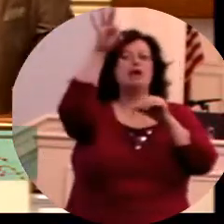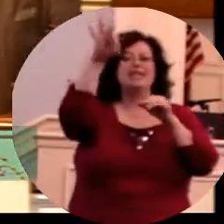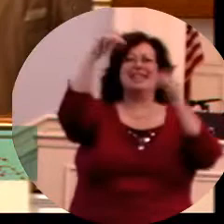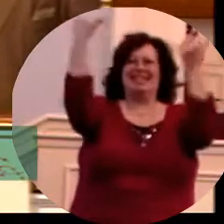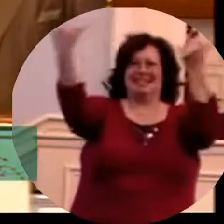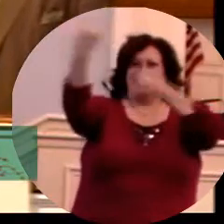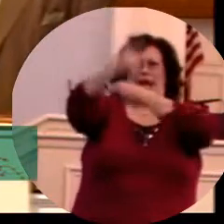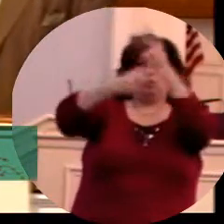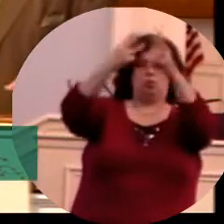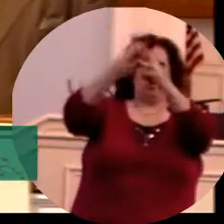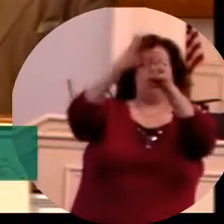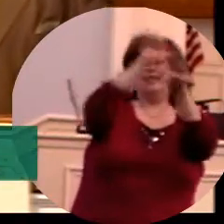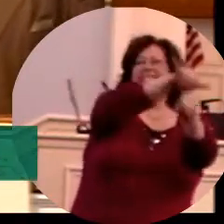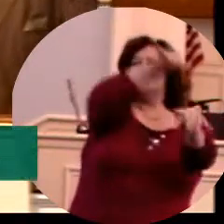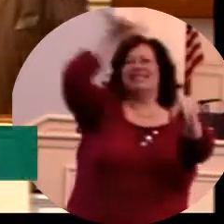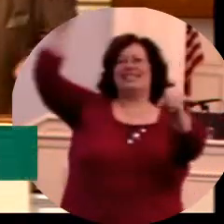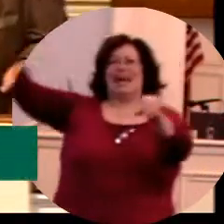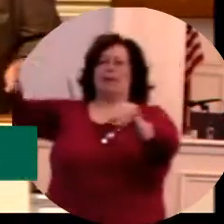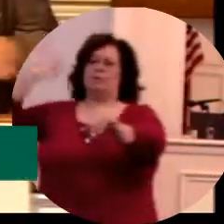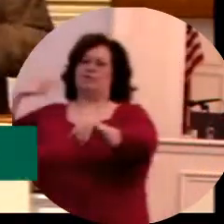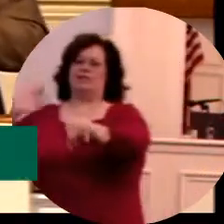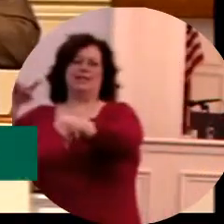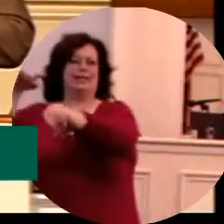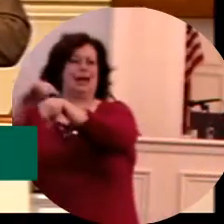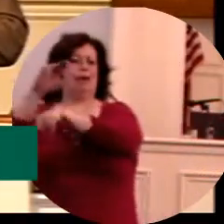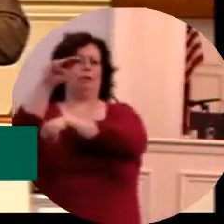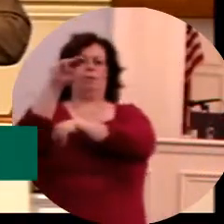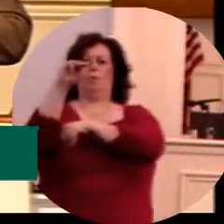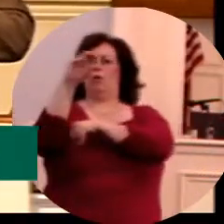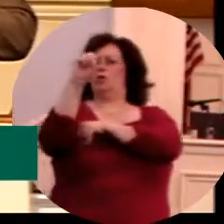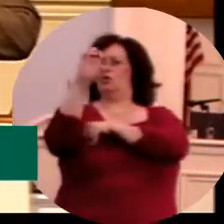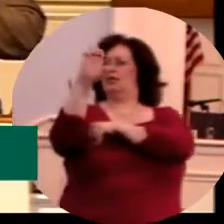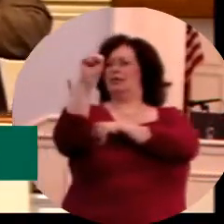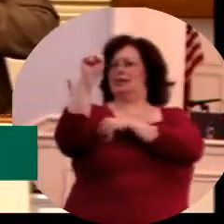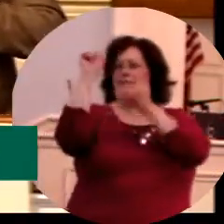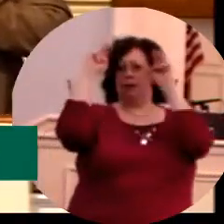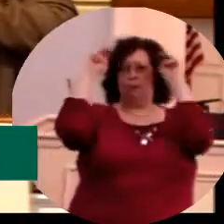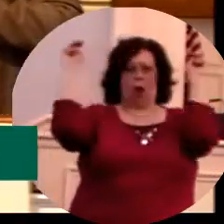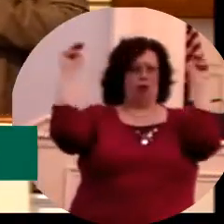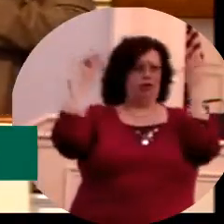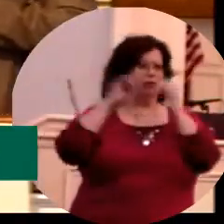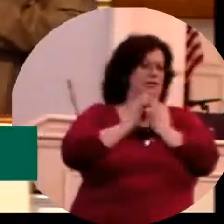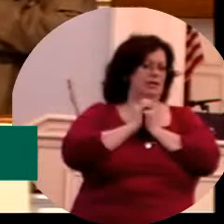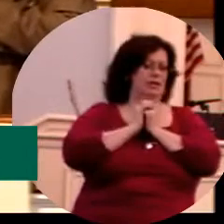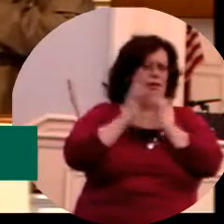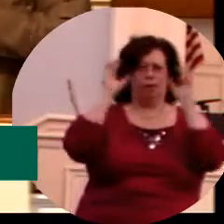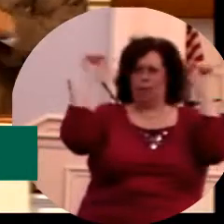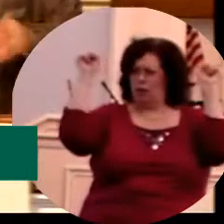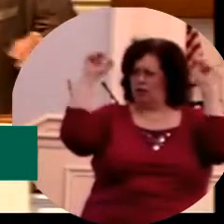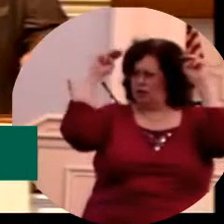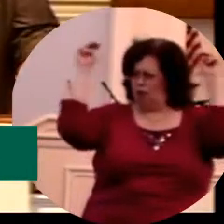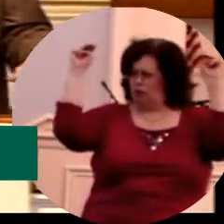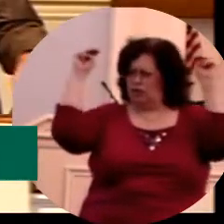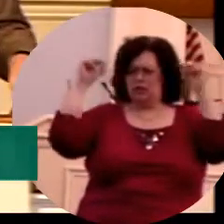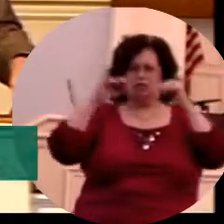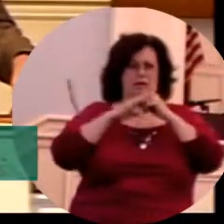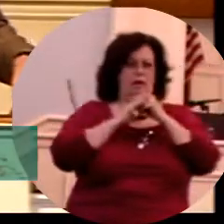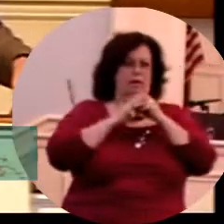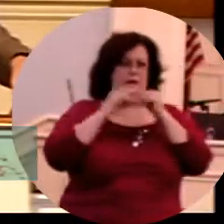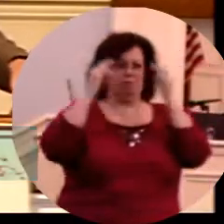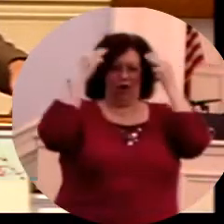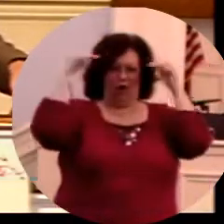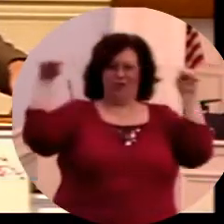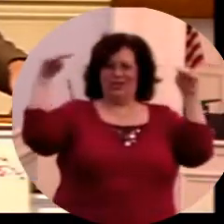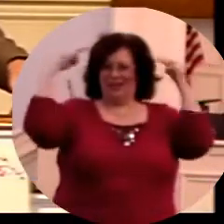Moses, as in the days of Moses, I believe we have a parallel to the days of Moses